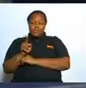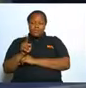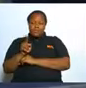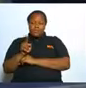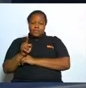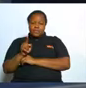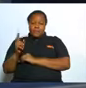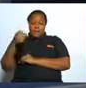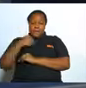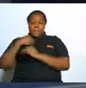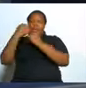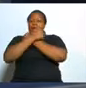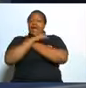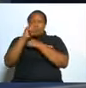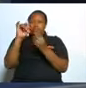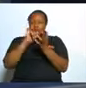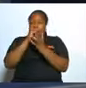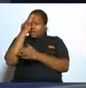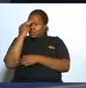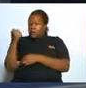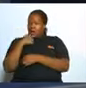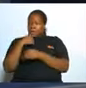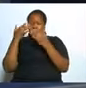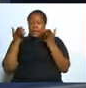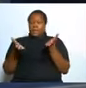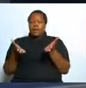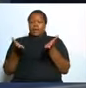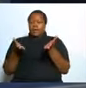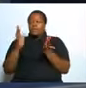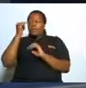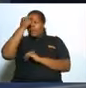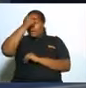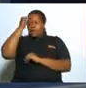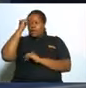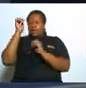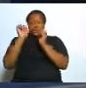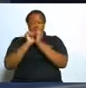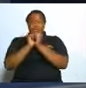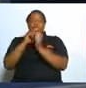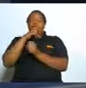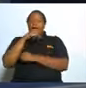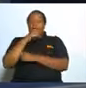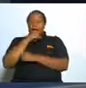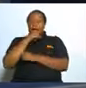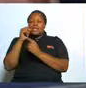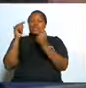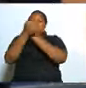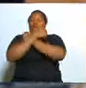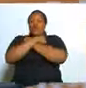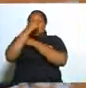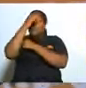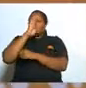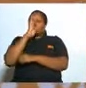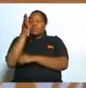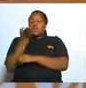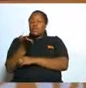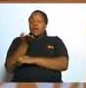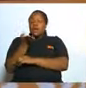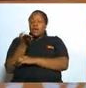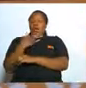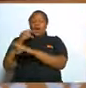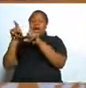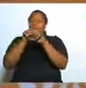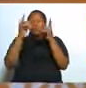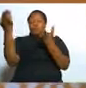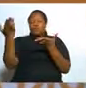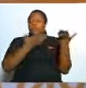I love you that's why I'm here because to a man to love is to be there to